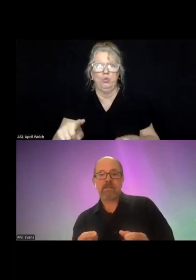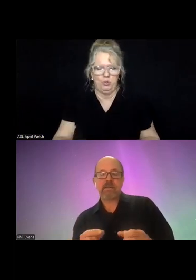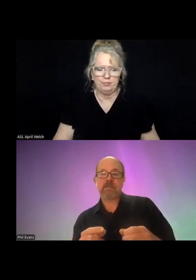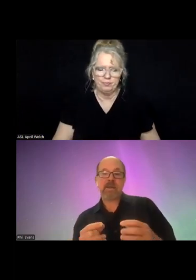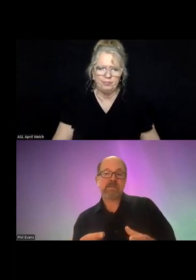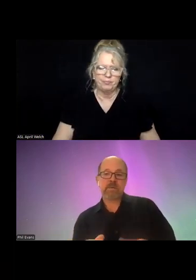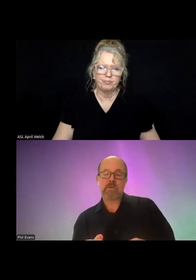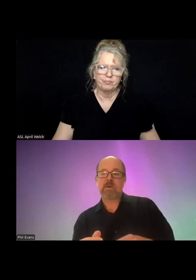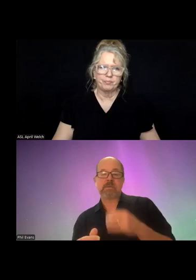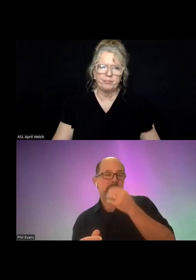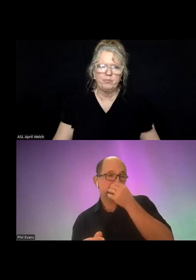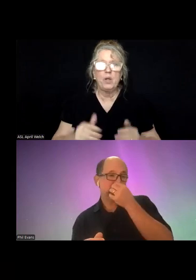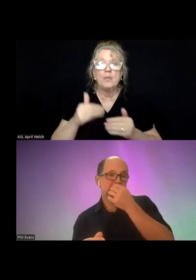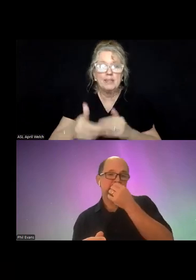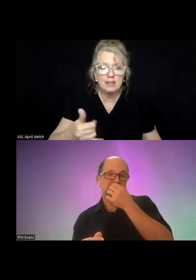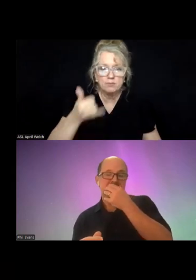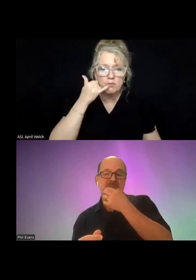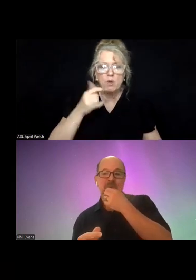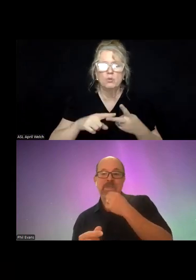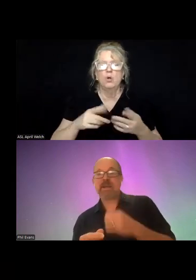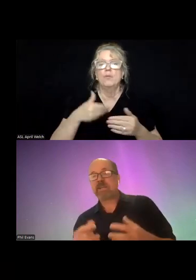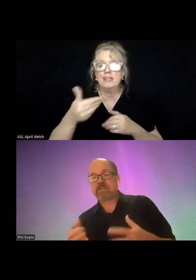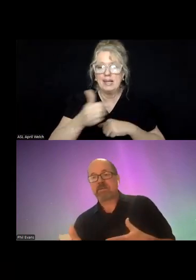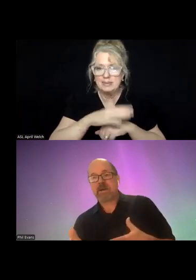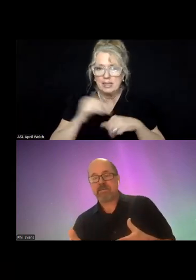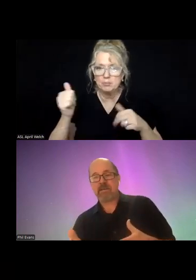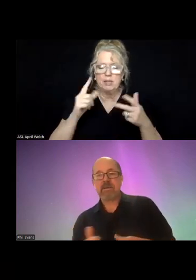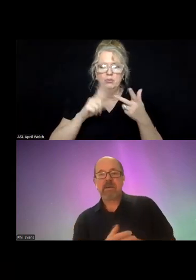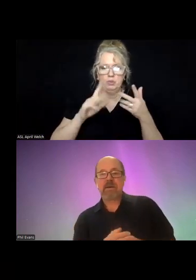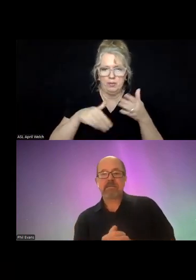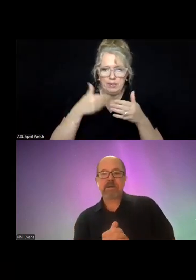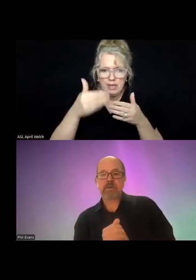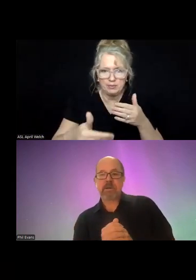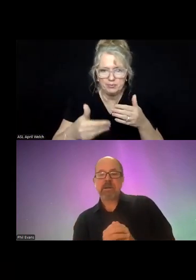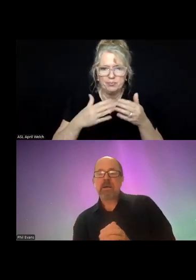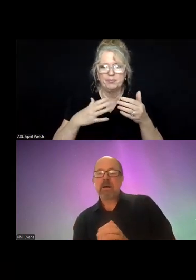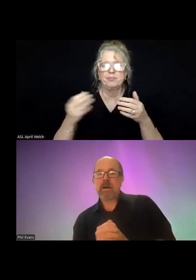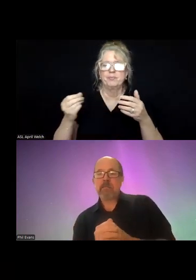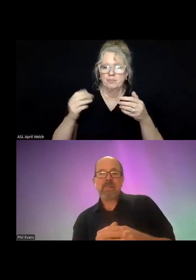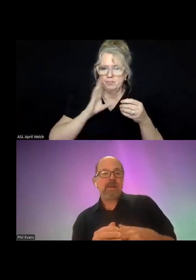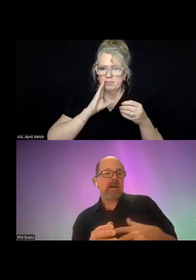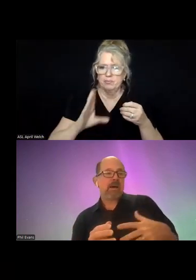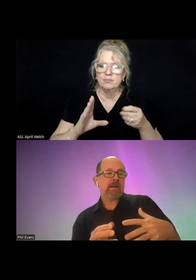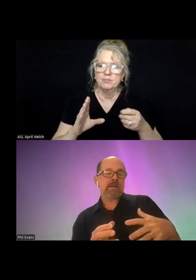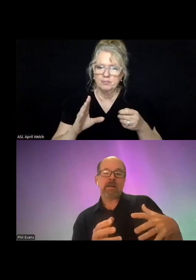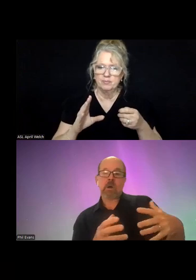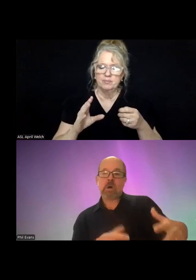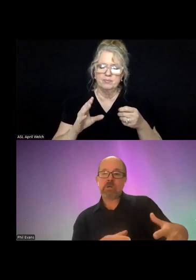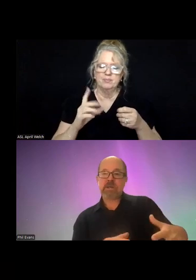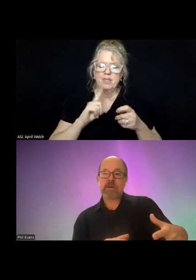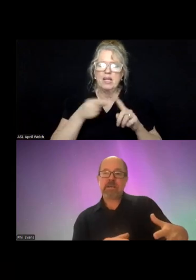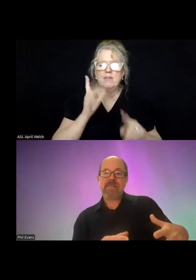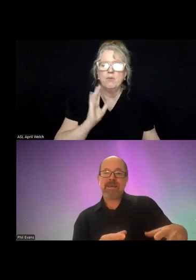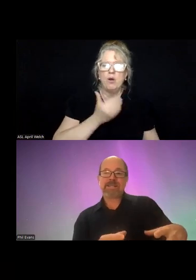The, the, the next phone call, the next dispatch, or the next guest arriving at the front door, um, uh, in,